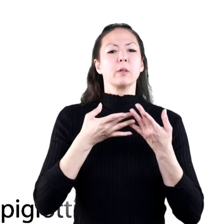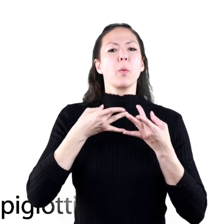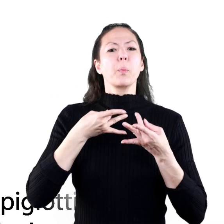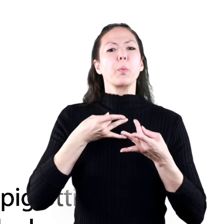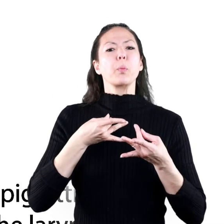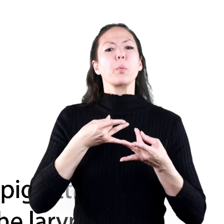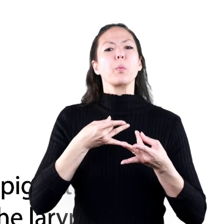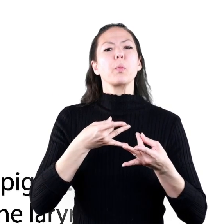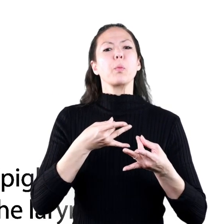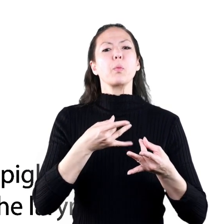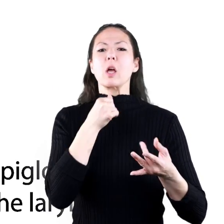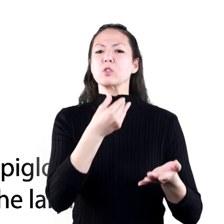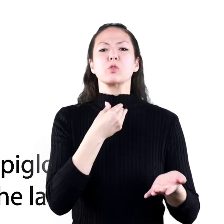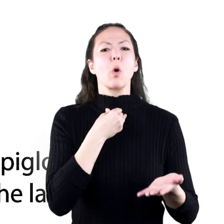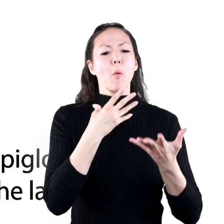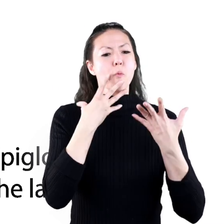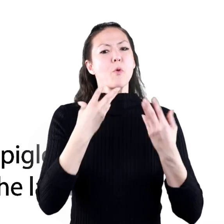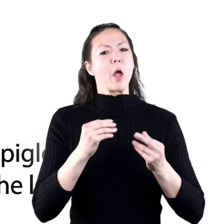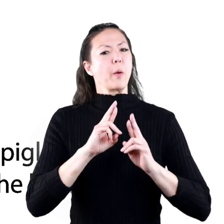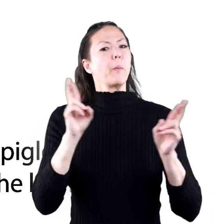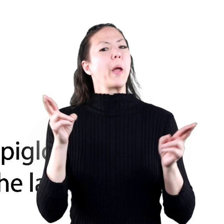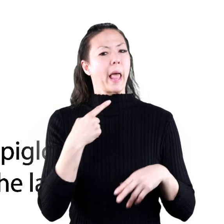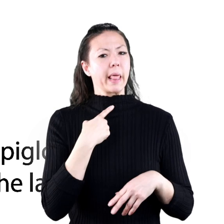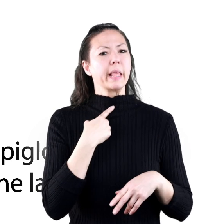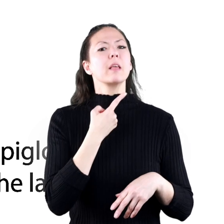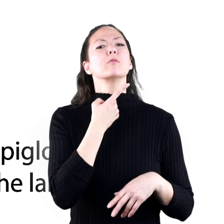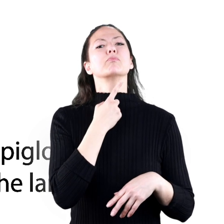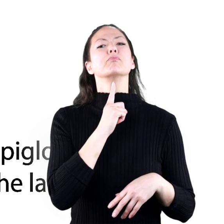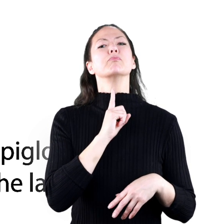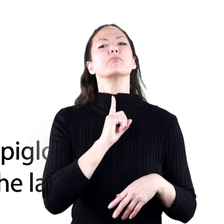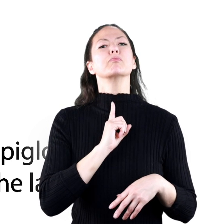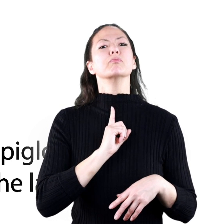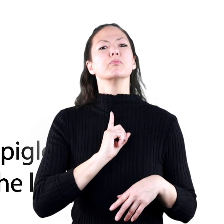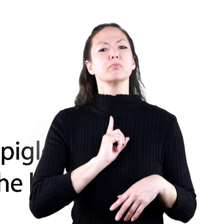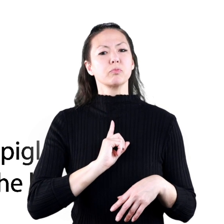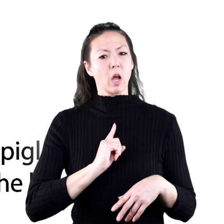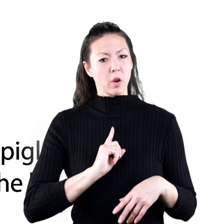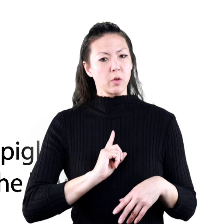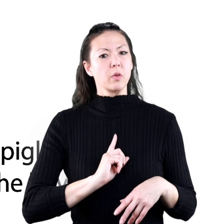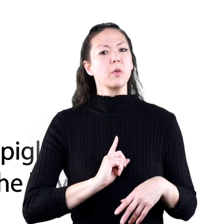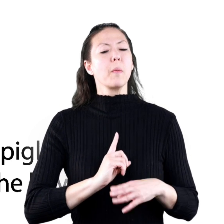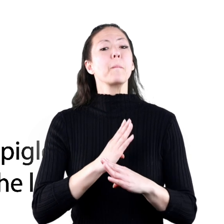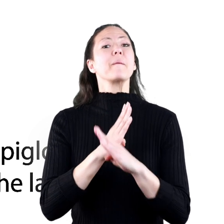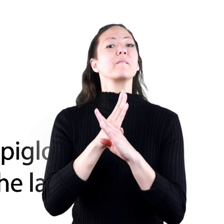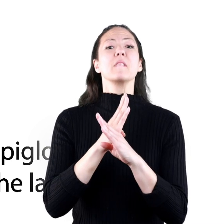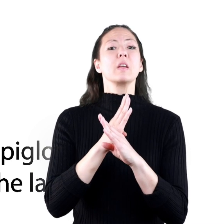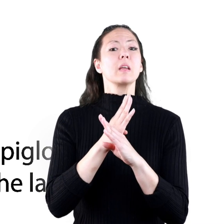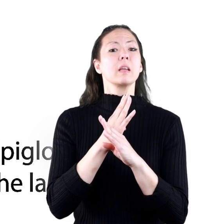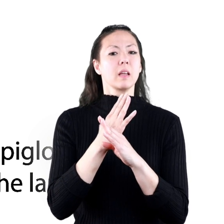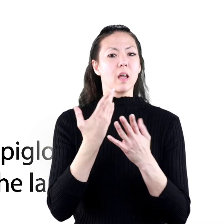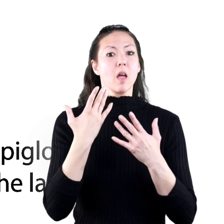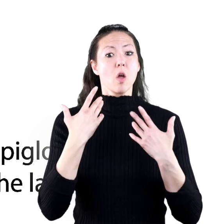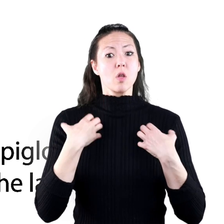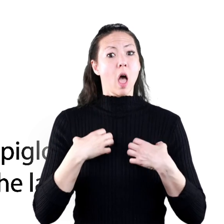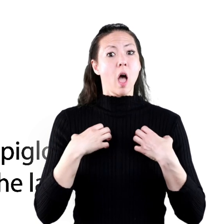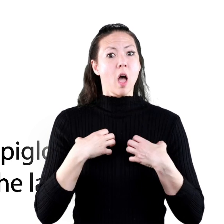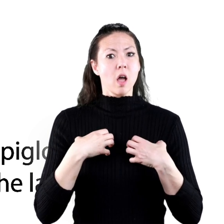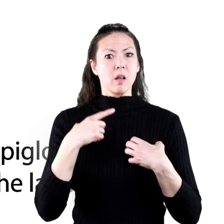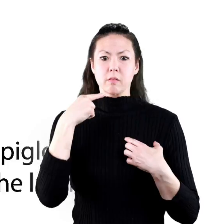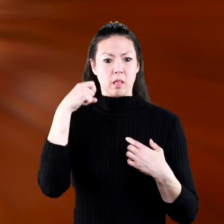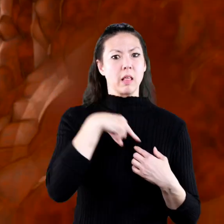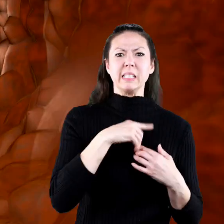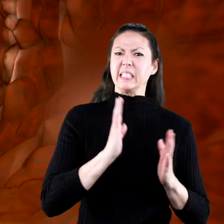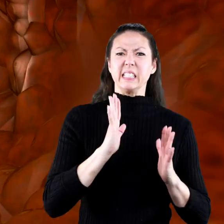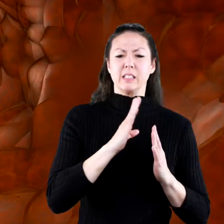esophagus. Your epiglottis, a flap that covers your windpipe while you swallow, prevents food from entering your lungs.